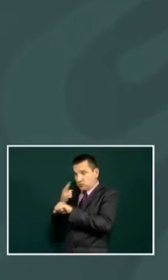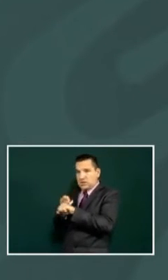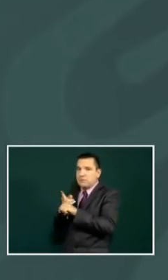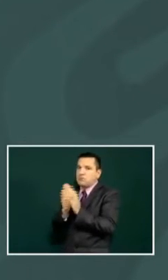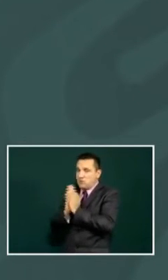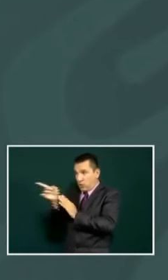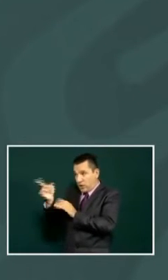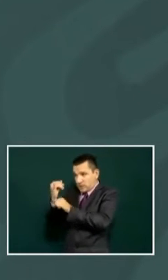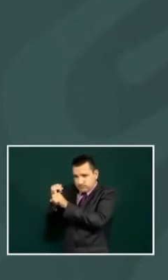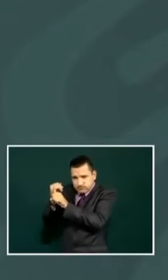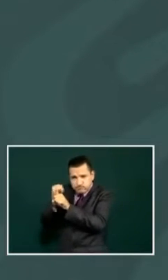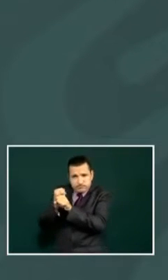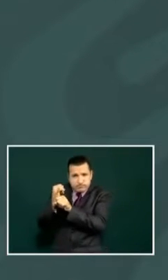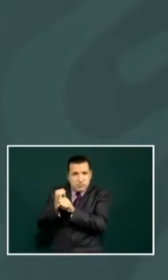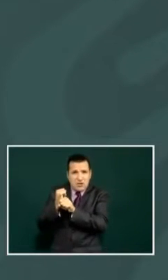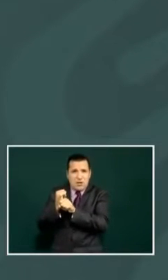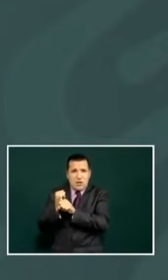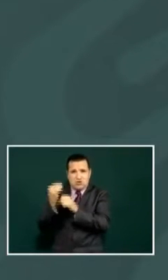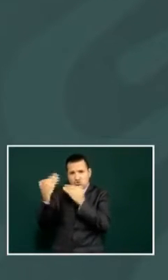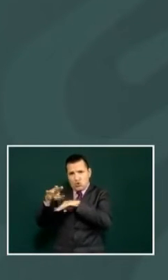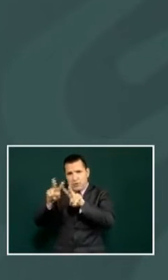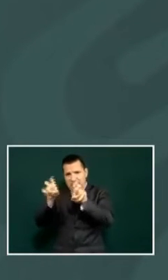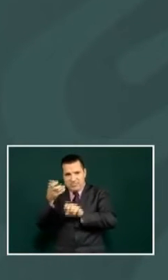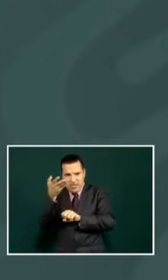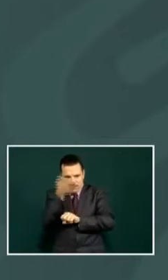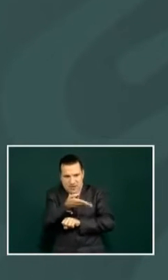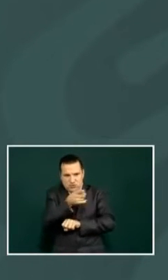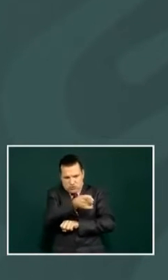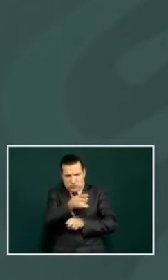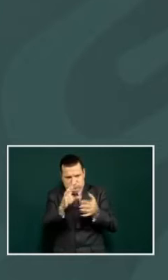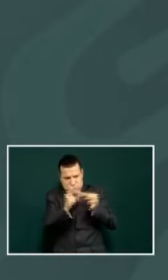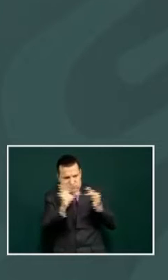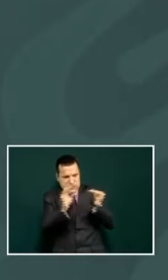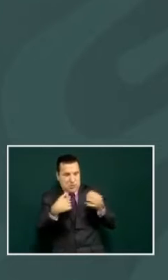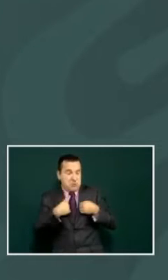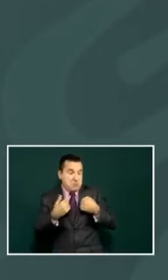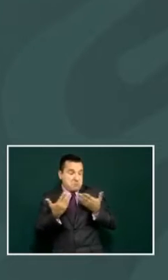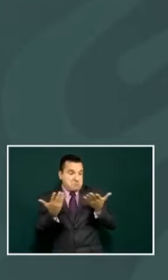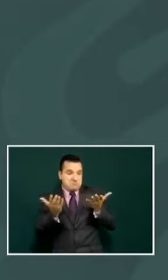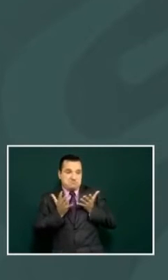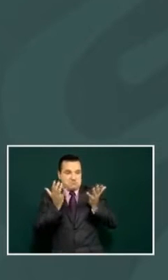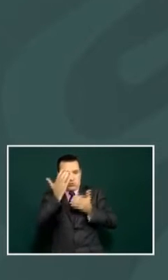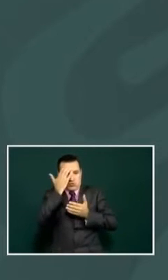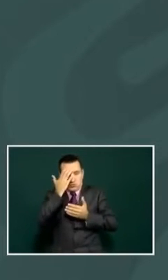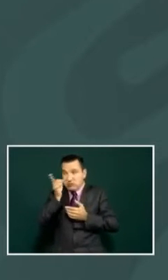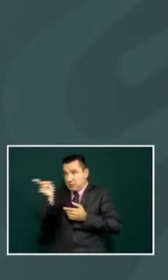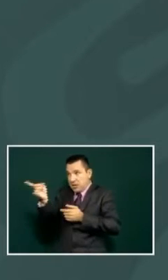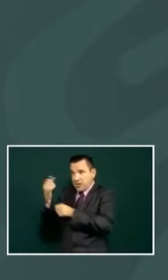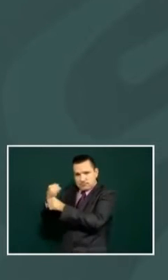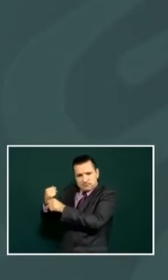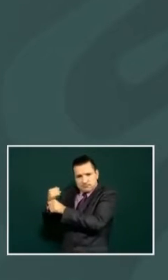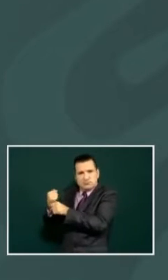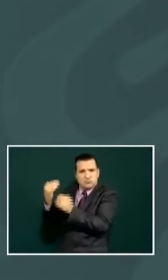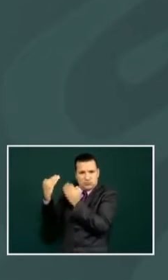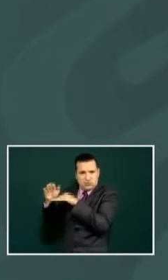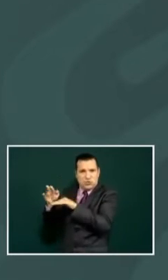that they inform regarding this situation which you are mentioning